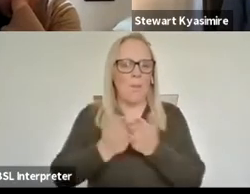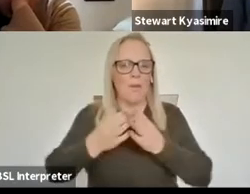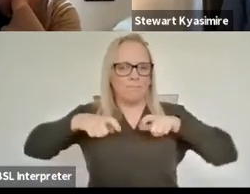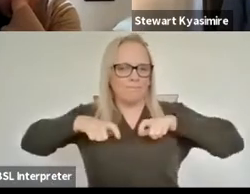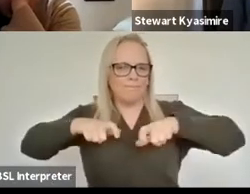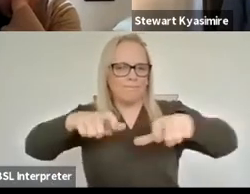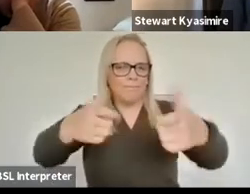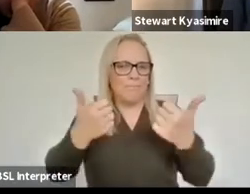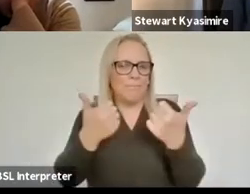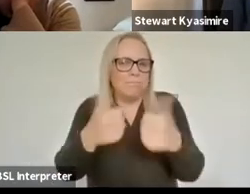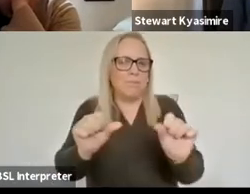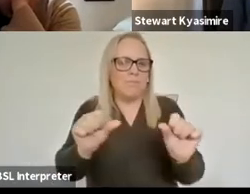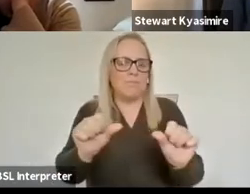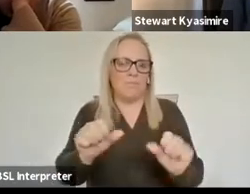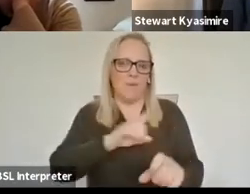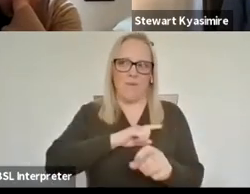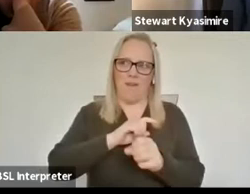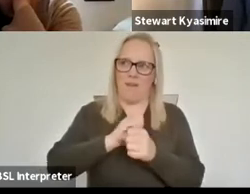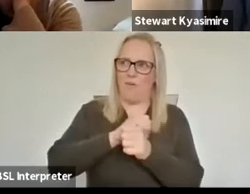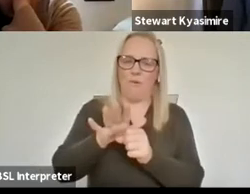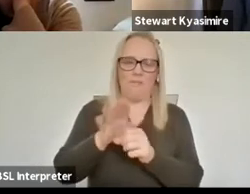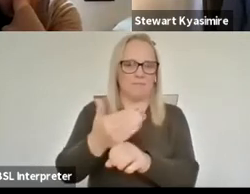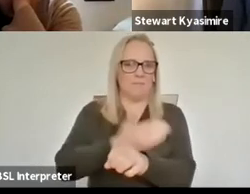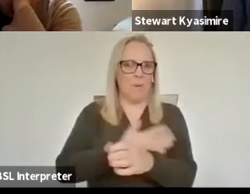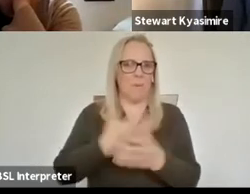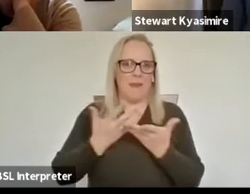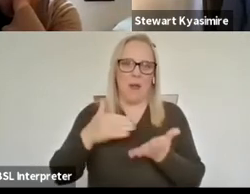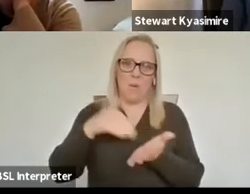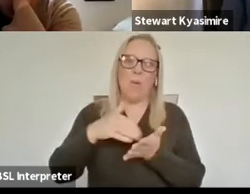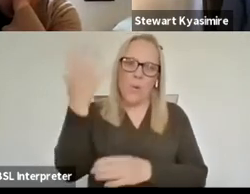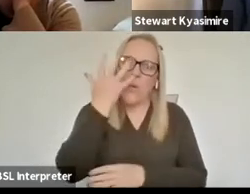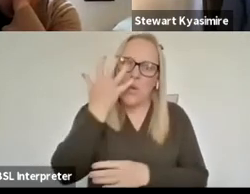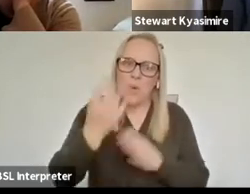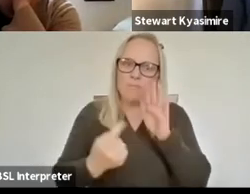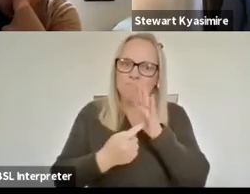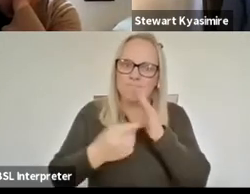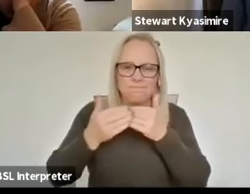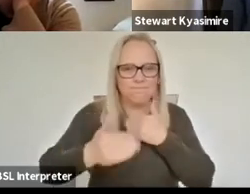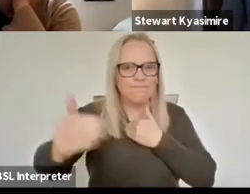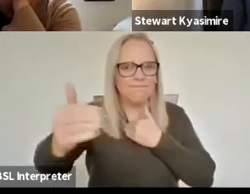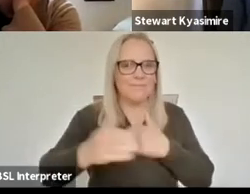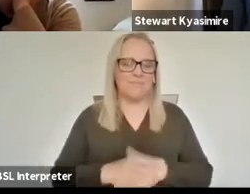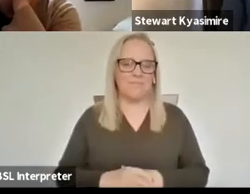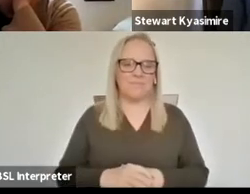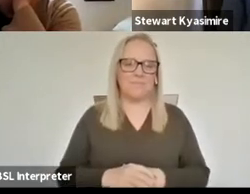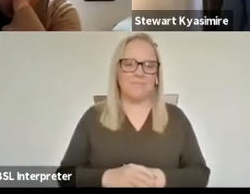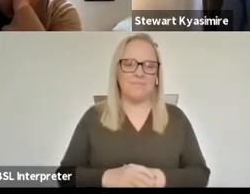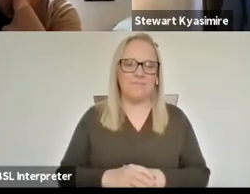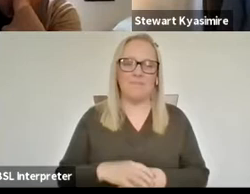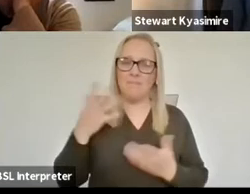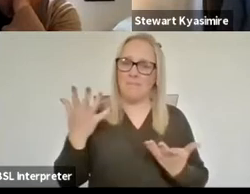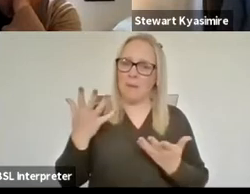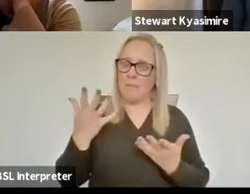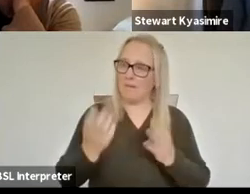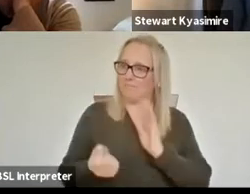vitally important before Covid but even more essential now. The series is taking place against the backdrop of the